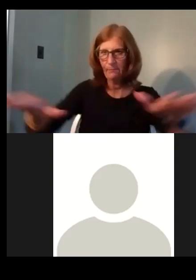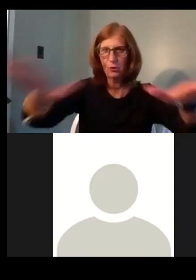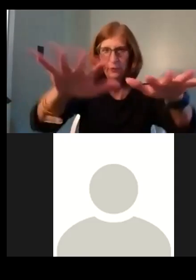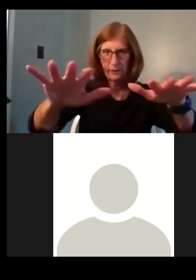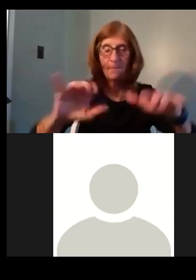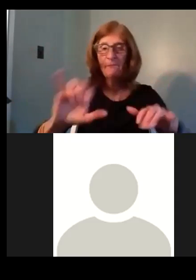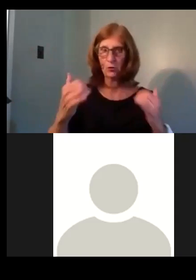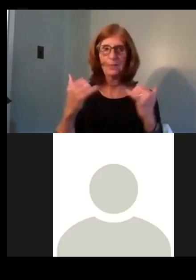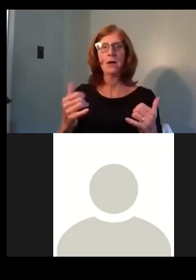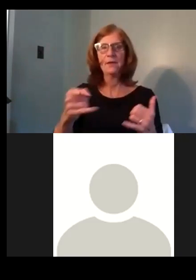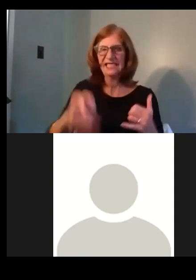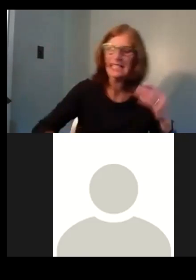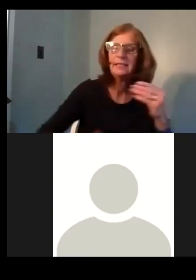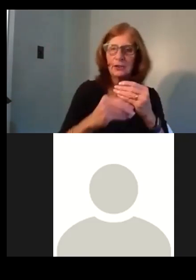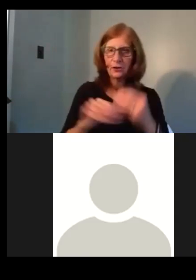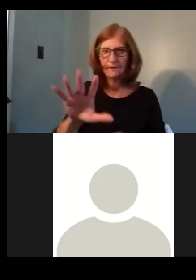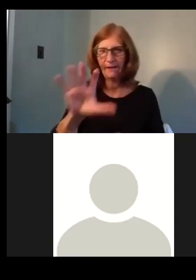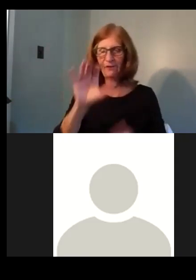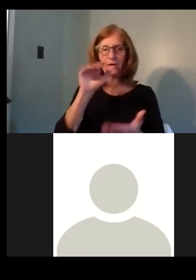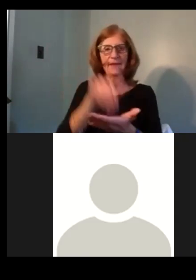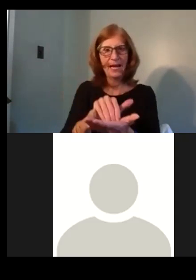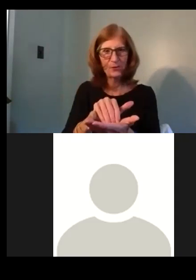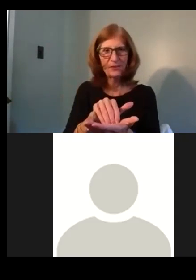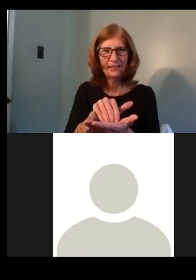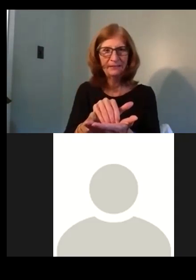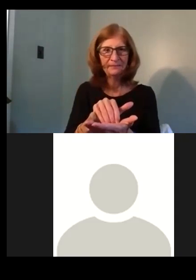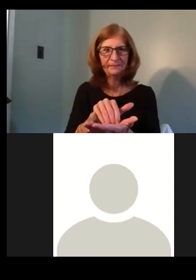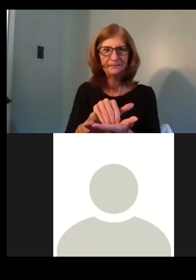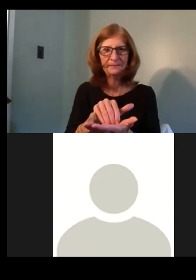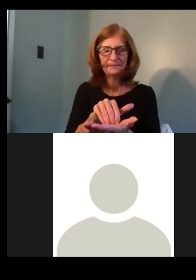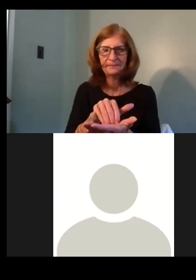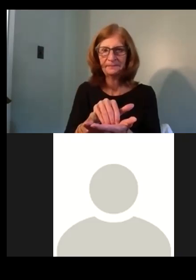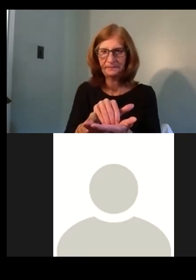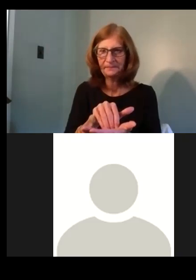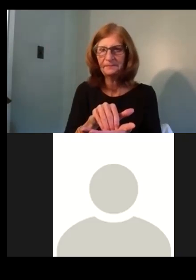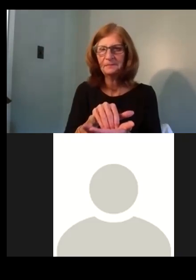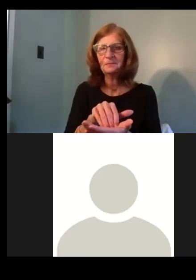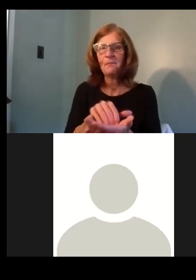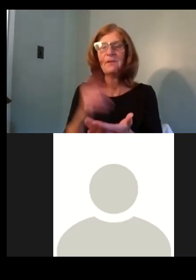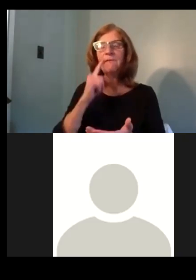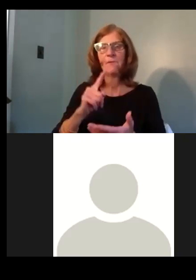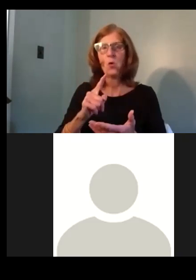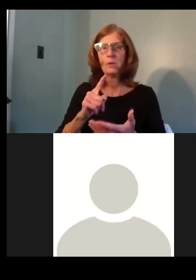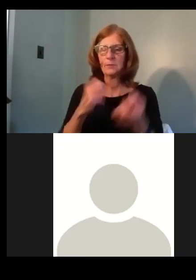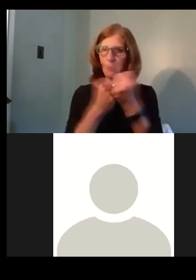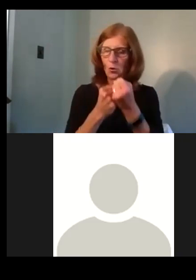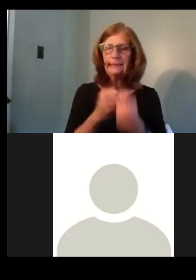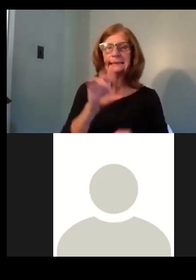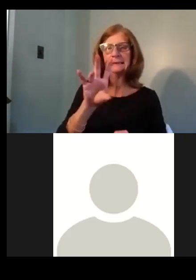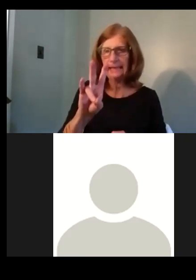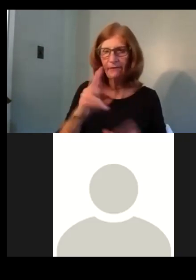additional 500,000 in a different, in, um, an additional seven projects in seven neighborhoods.